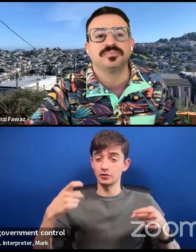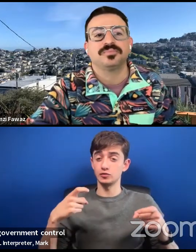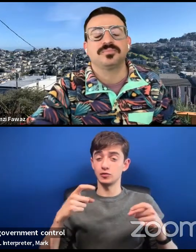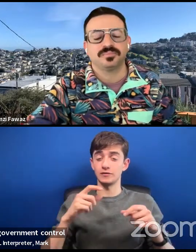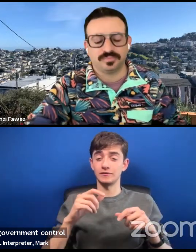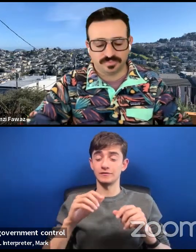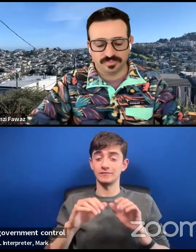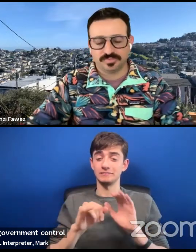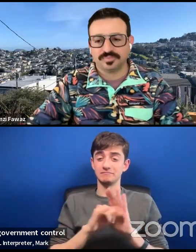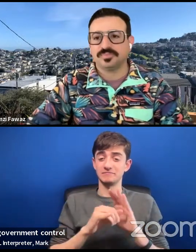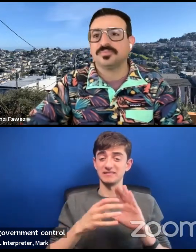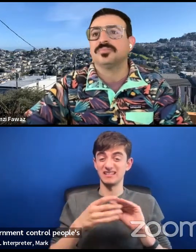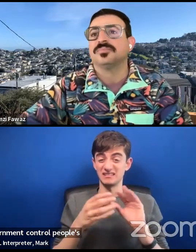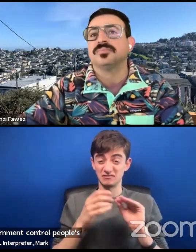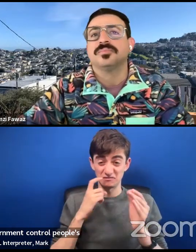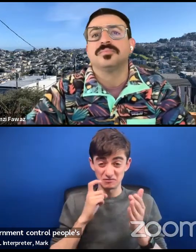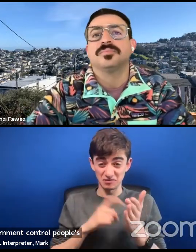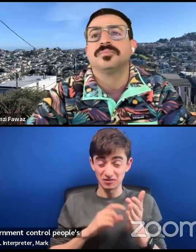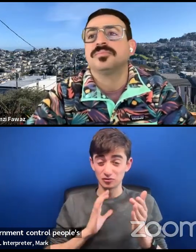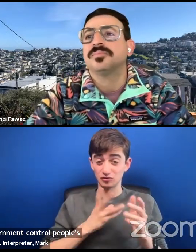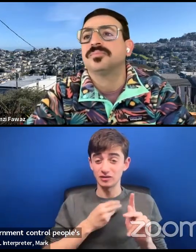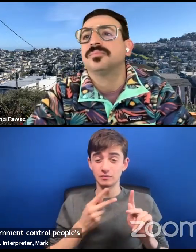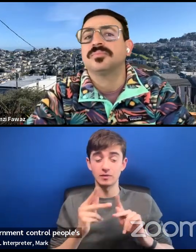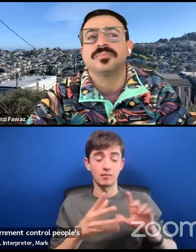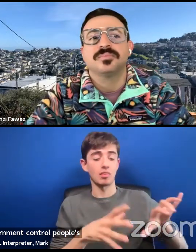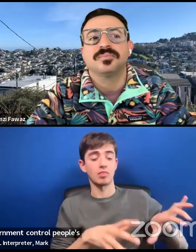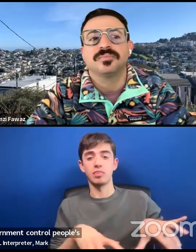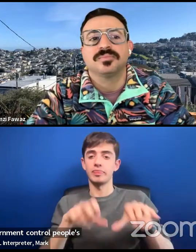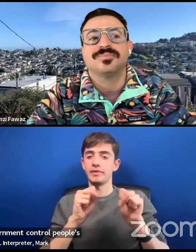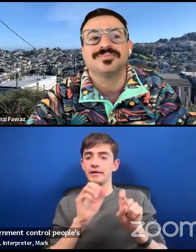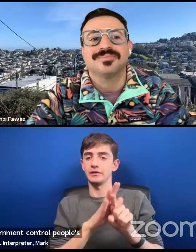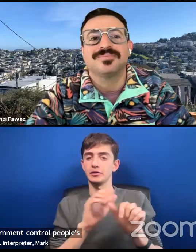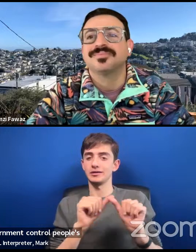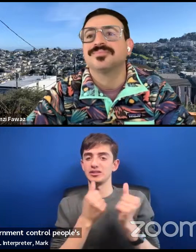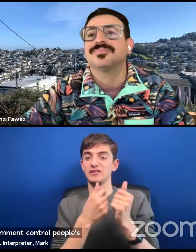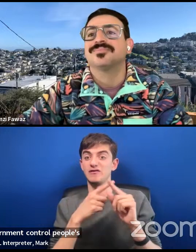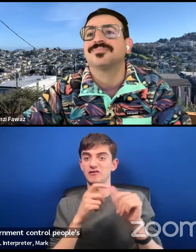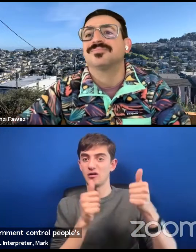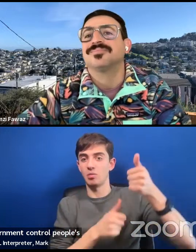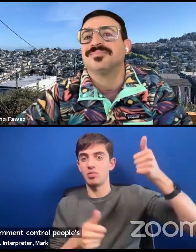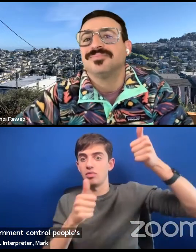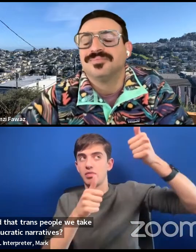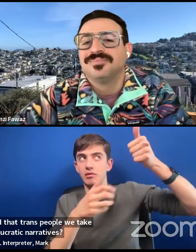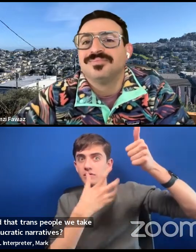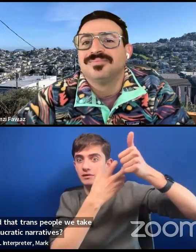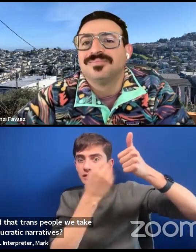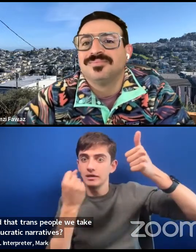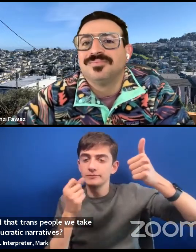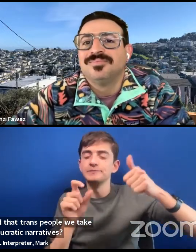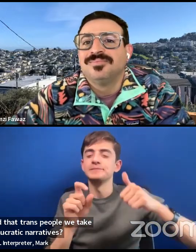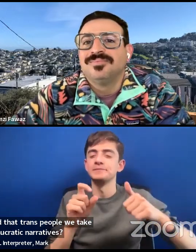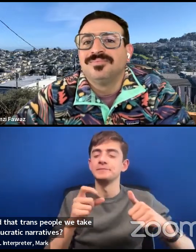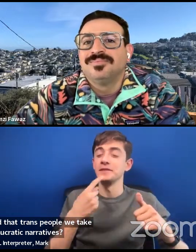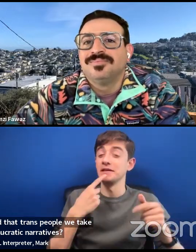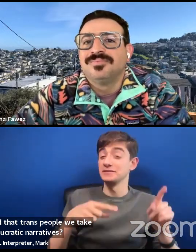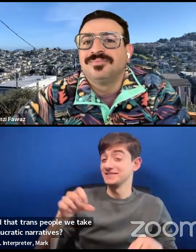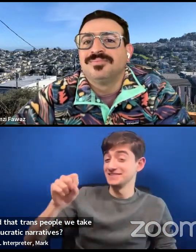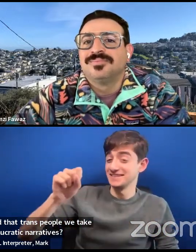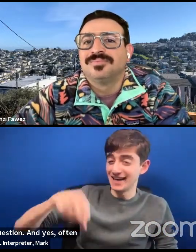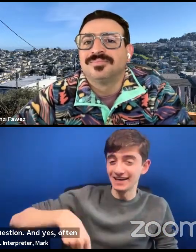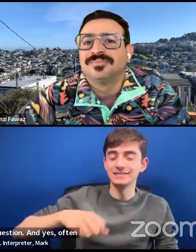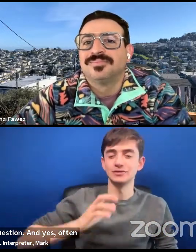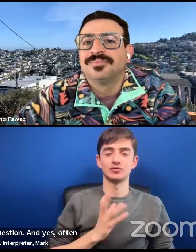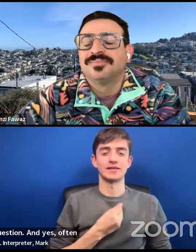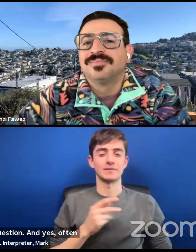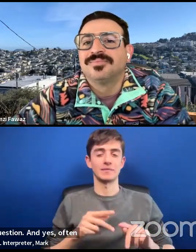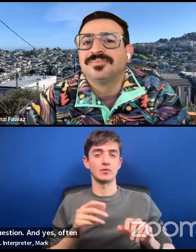that trans people retake their agency, those bureaucratic narratives? Yeah. Like that's like a good question. And yes, often it's possible. Because what's one of